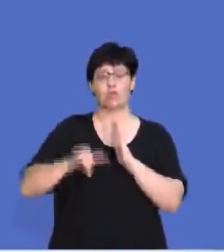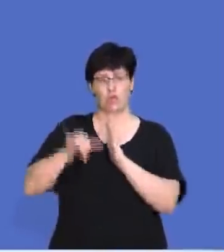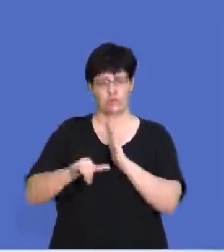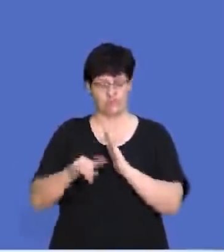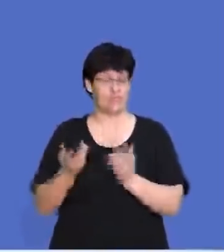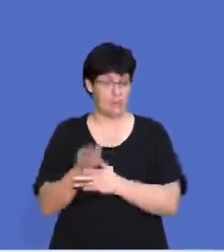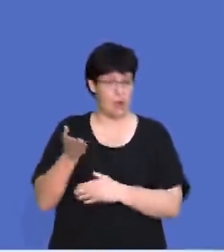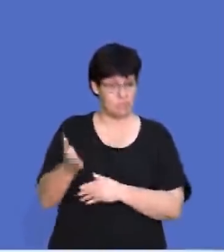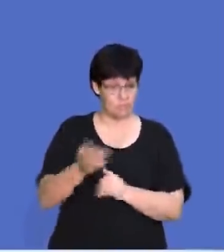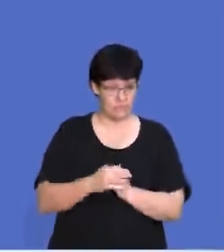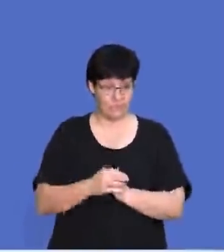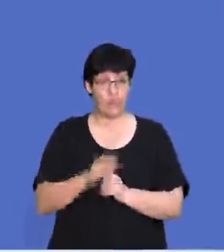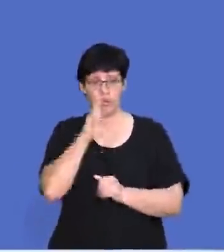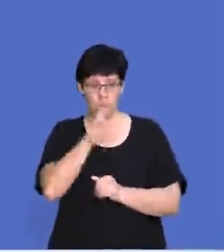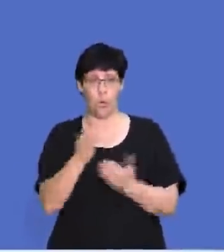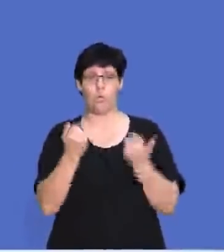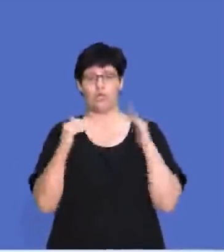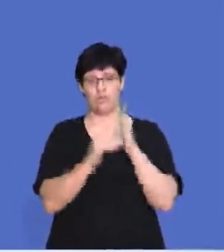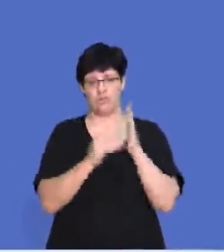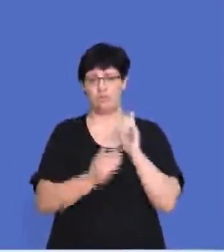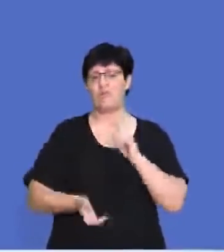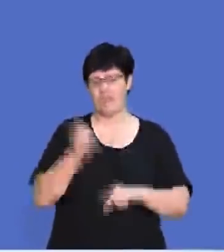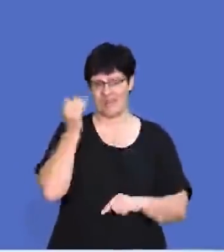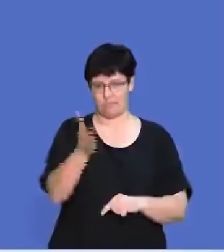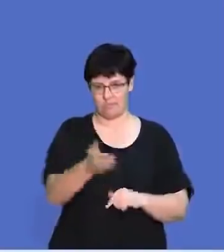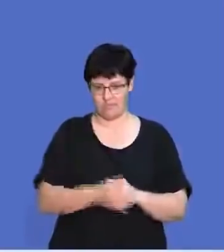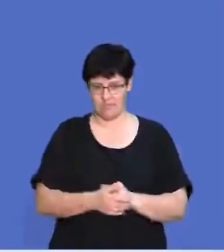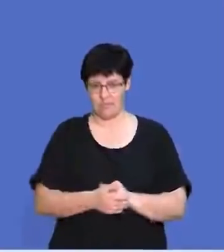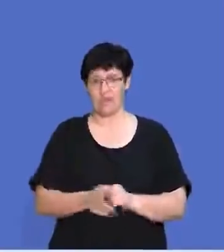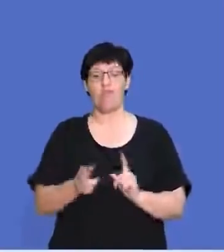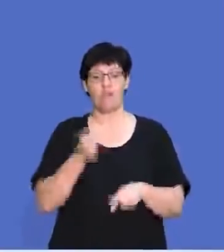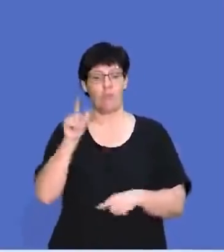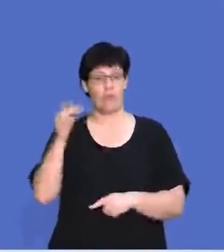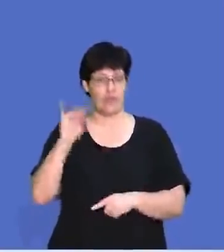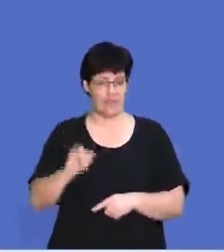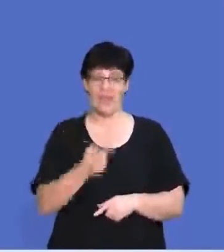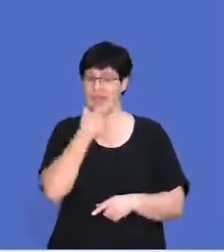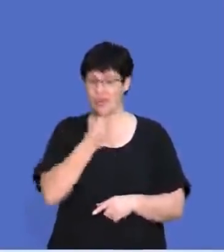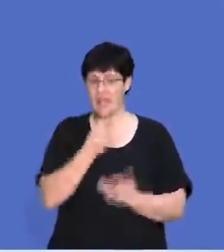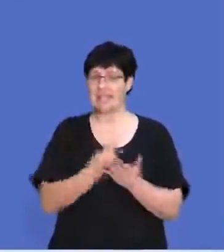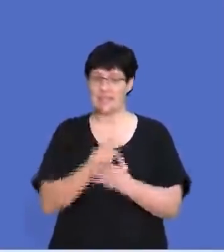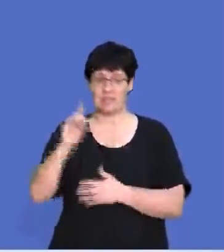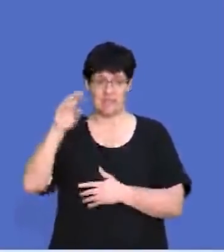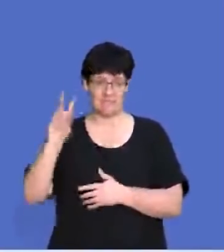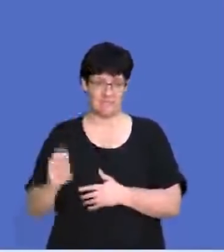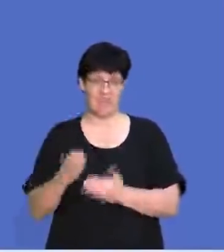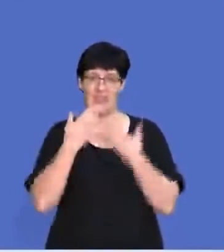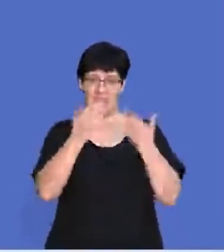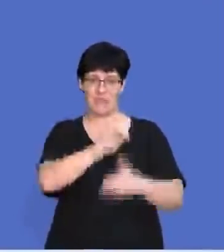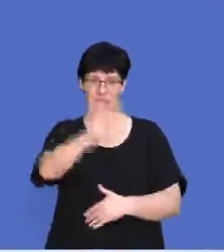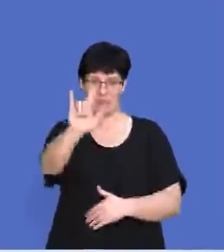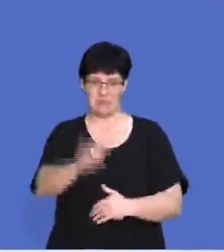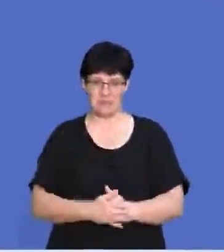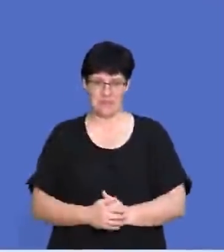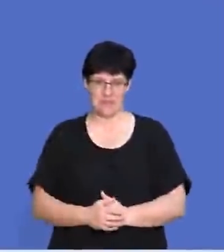they are uploaded on our YouTube channel as well. So just search for Wozimatrix and you'll find them there. But then from Looney, Nicolene